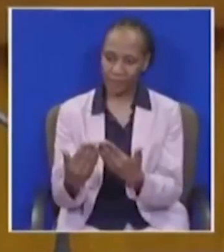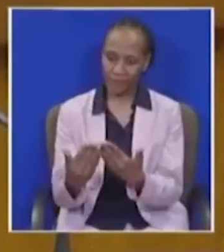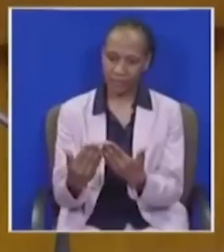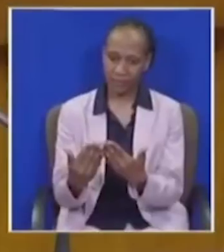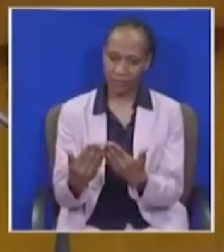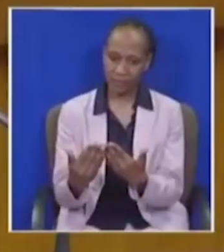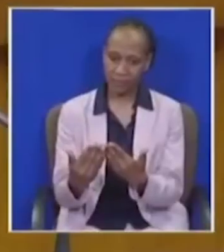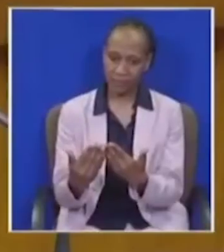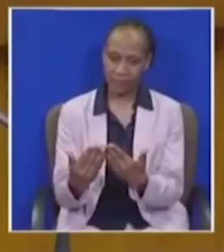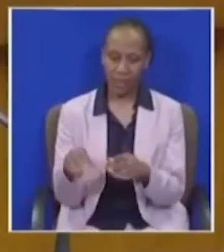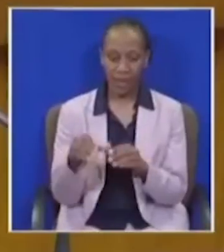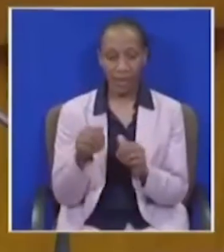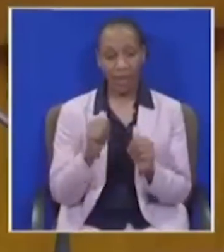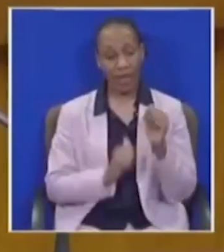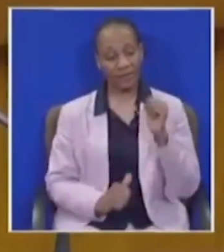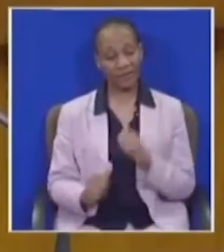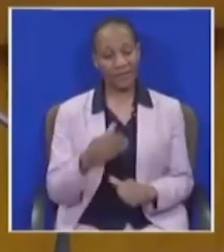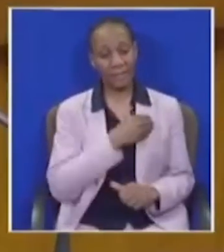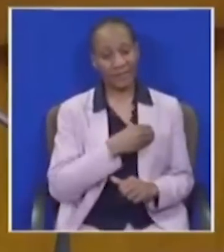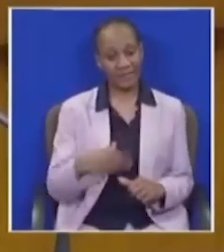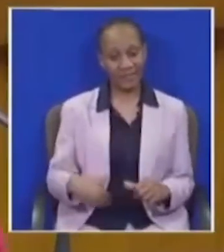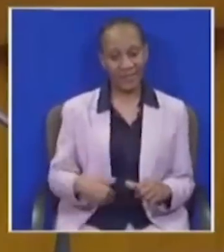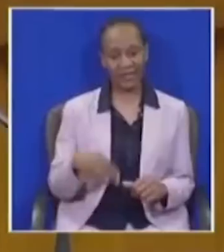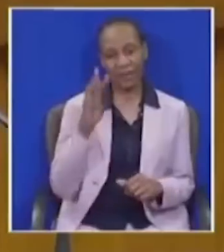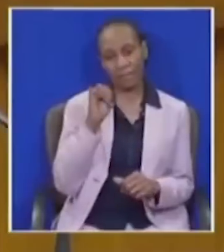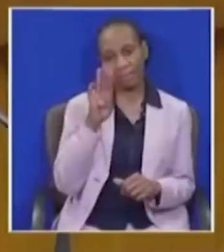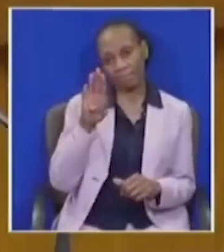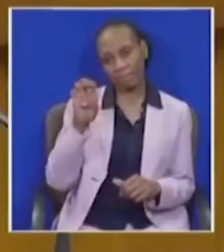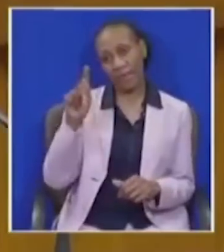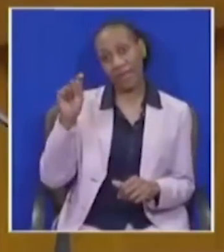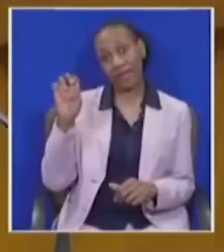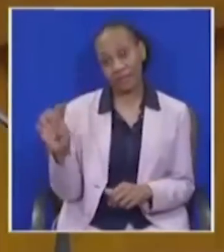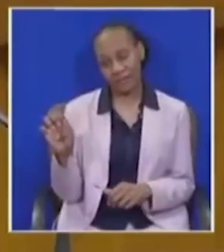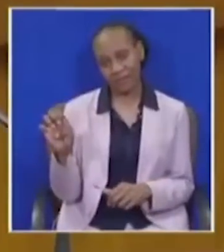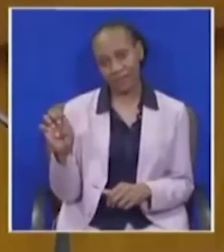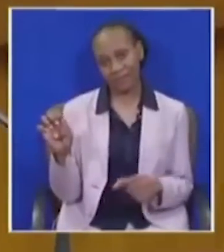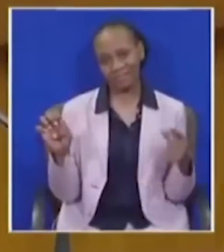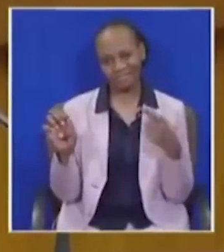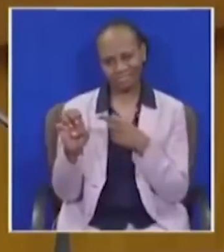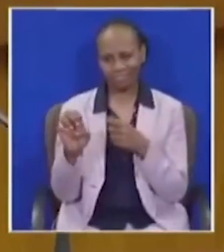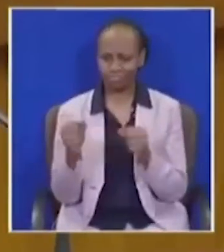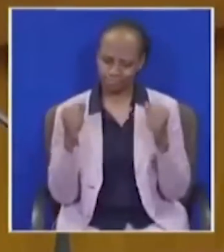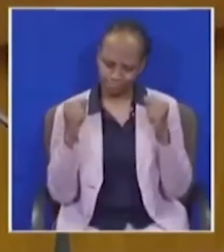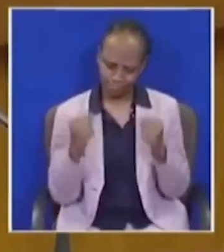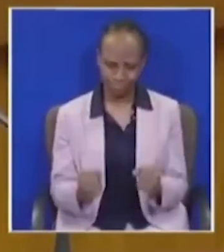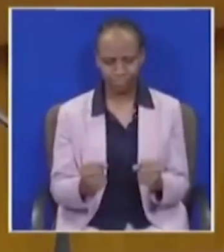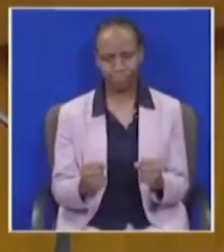incoming acting president, Balega Mberte, for having been courageous enough